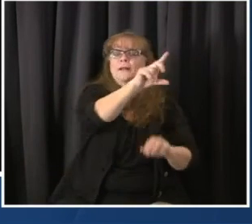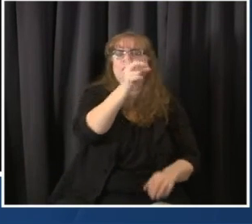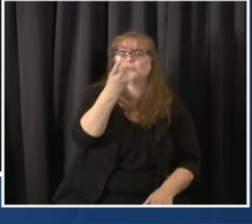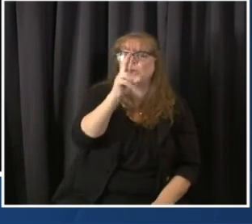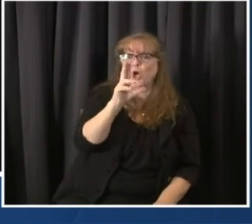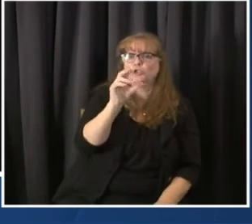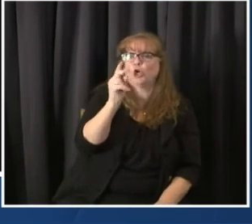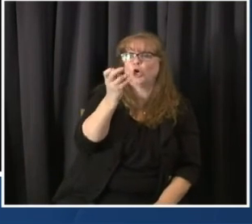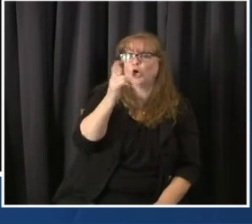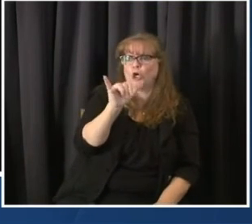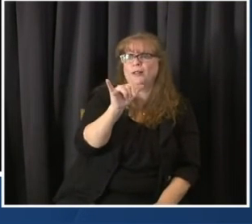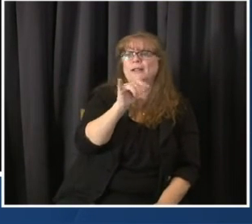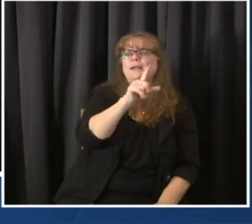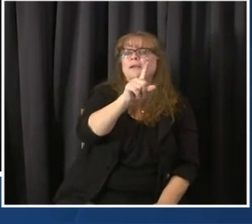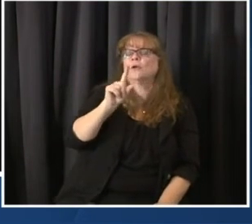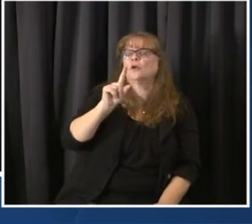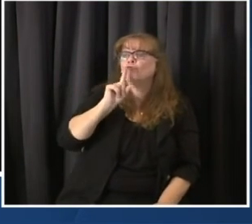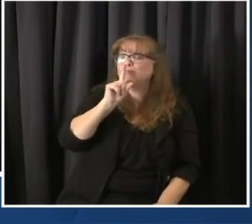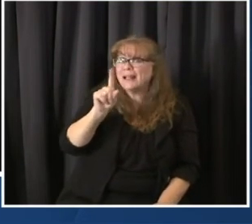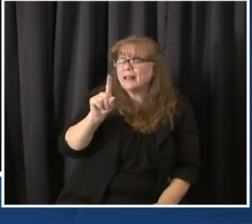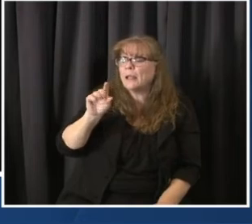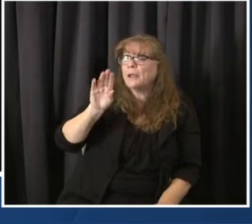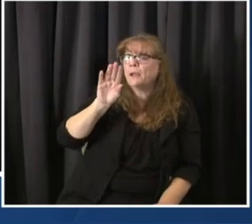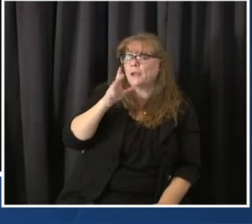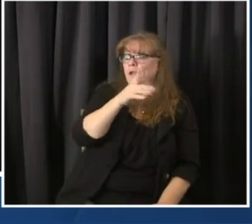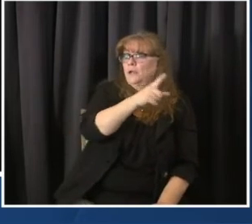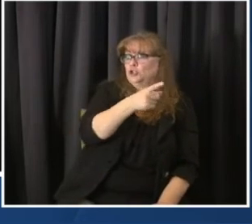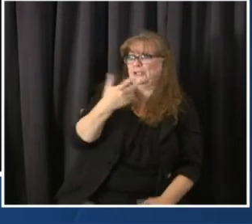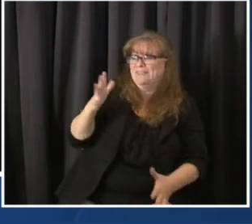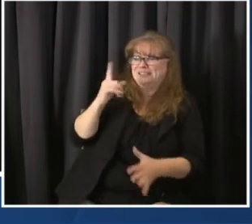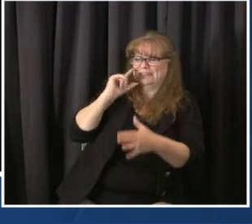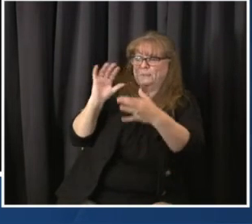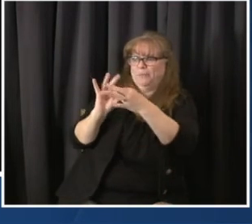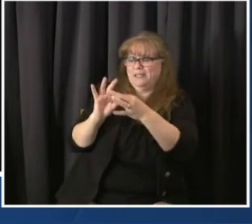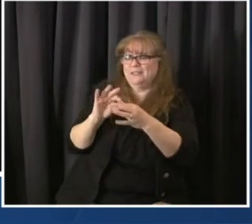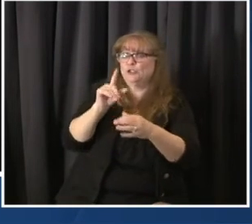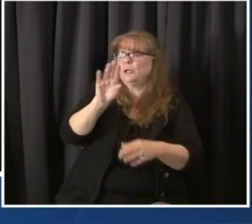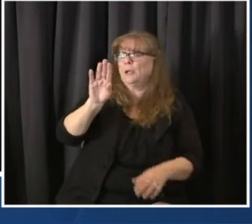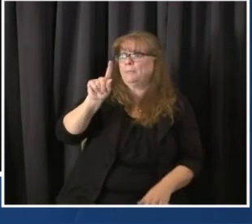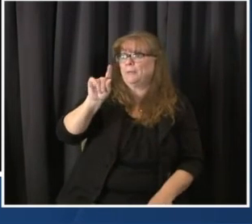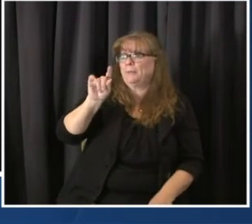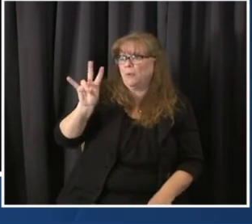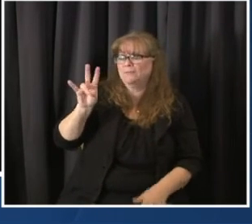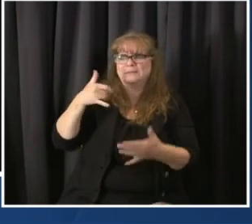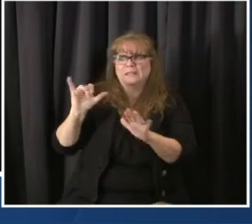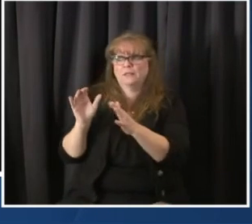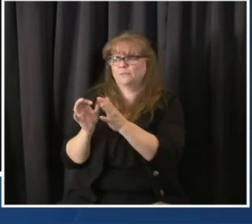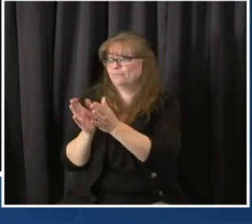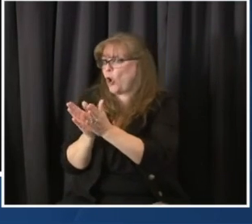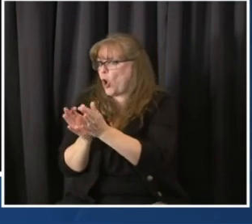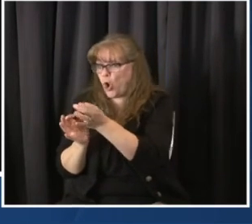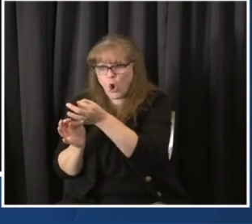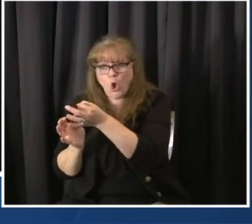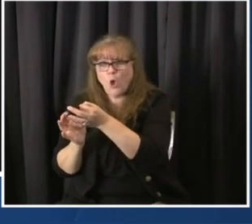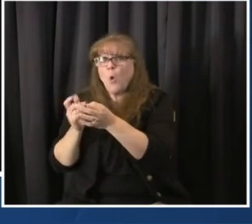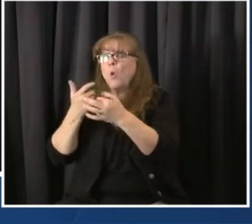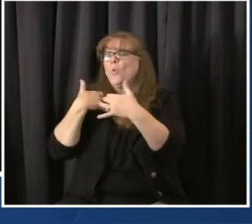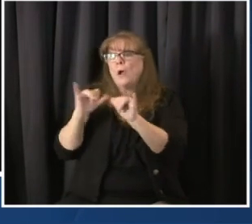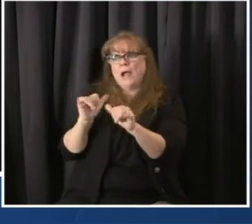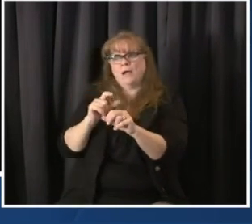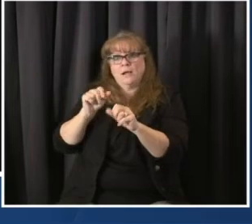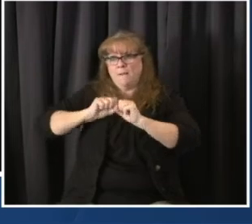our state. We expect that community transmission is occurring. What happened in southwest England